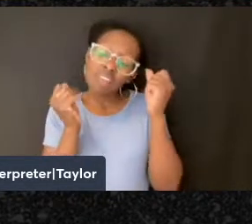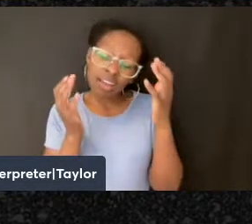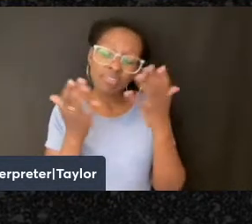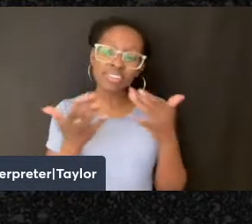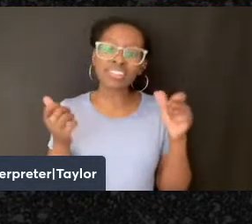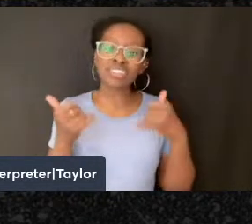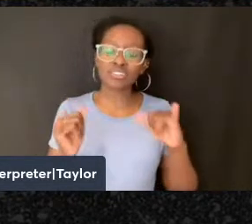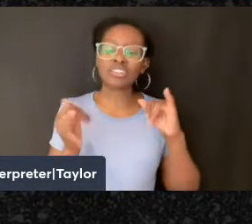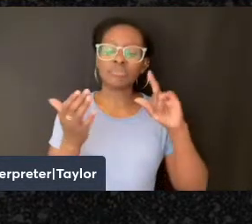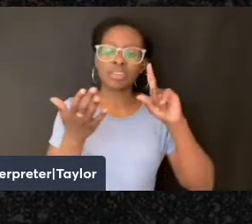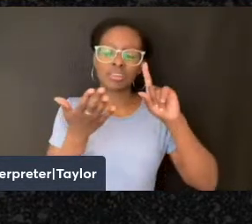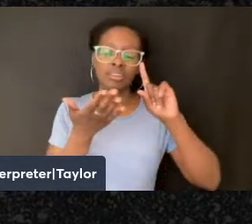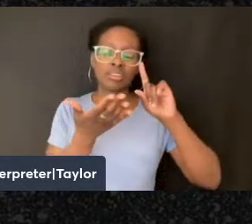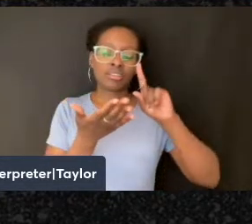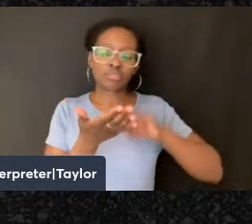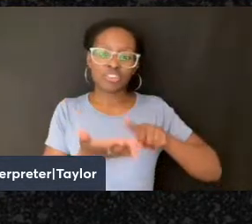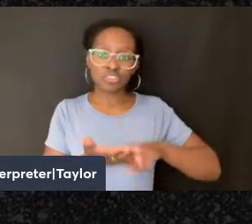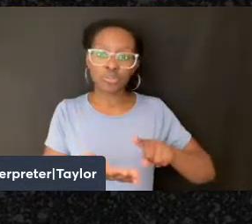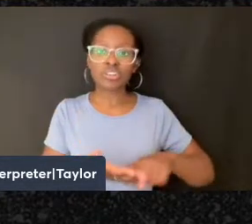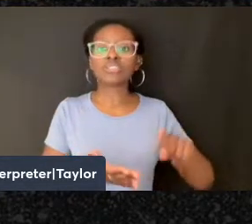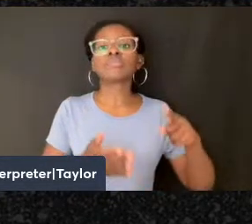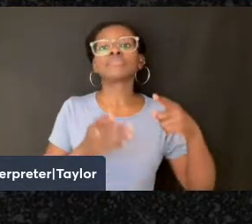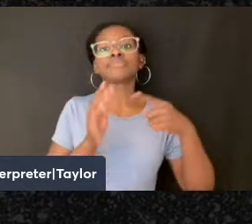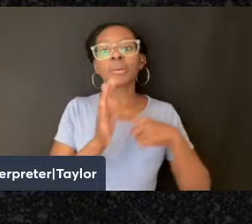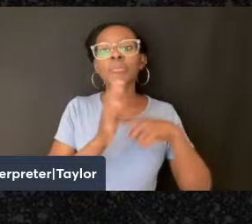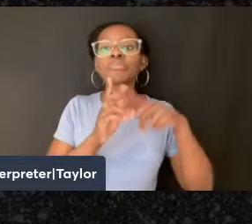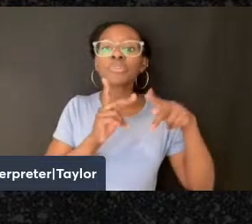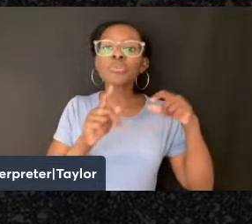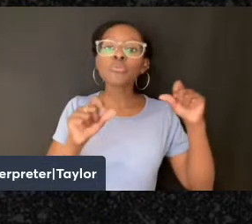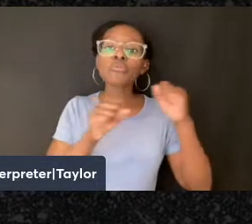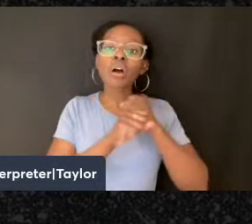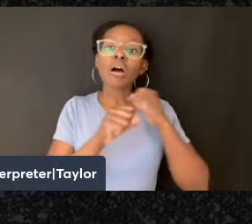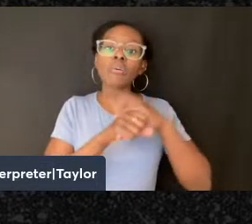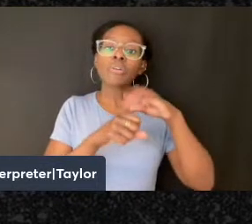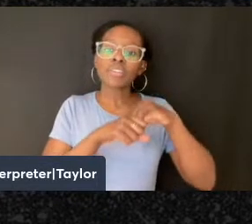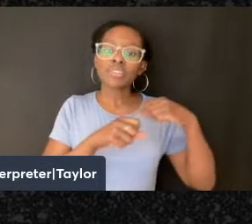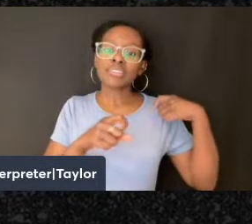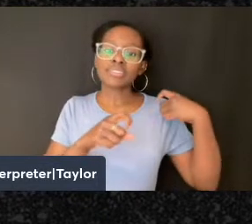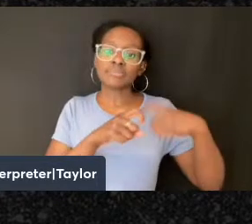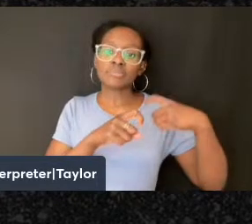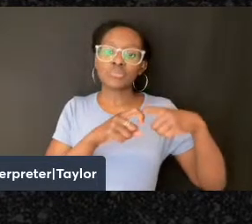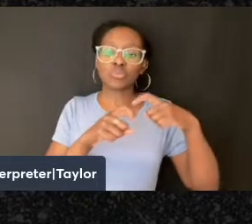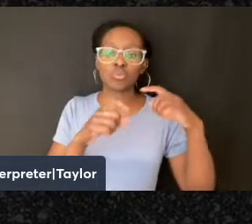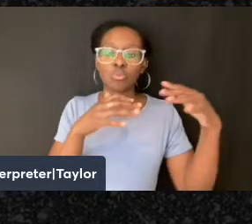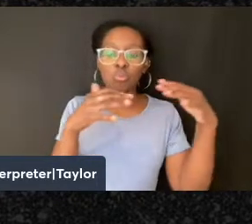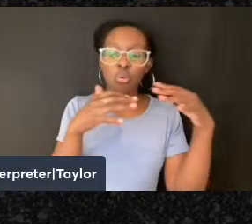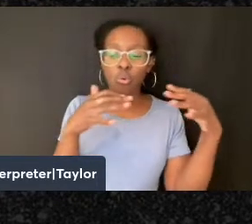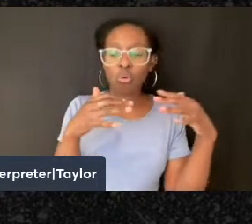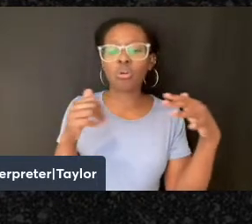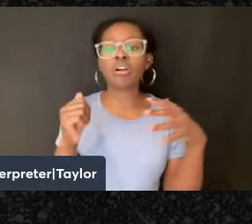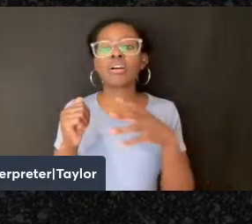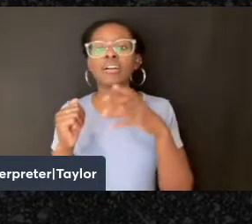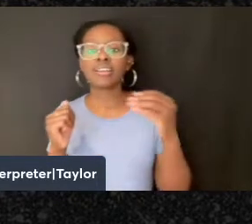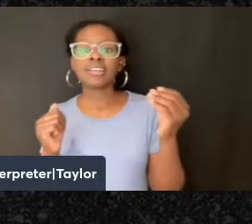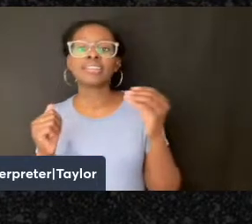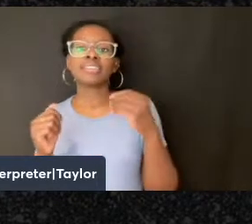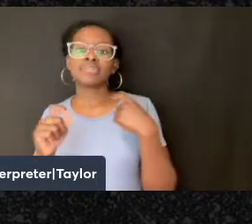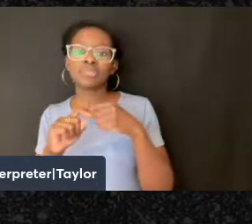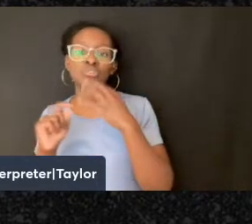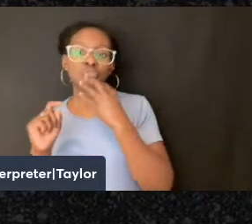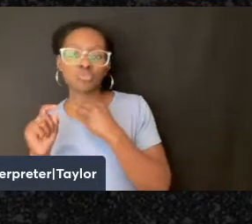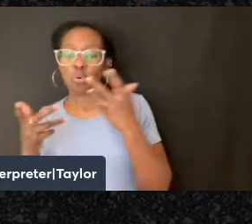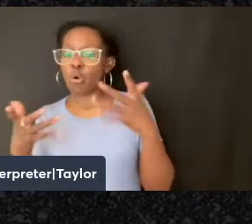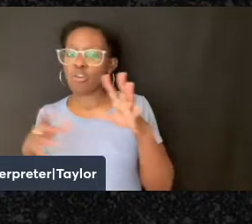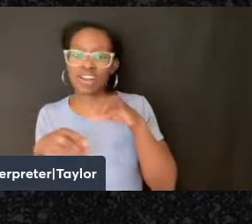were fighting in the Spanish Civil War, Ladino speakers, Sephardic Jews, Spanish Jews who were already in Spain, who were not